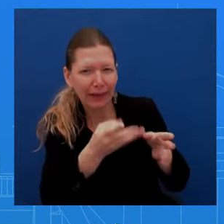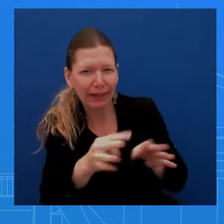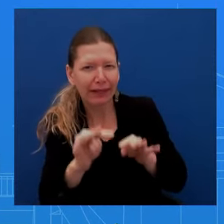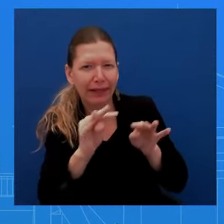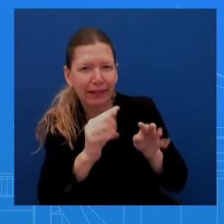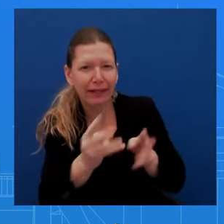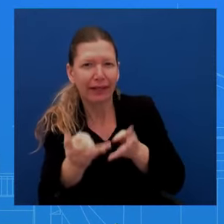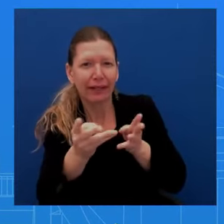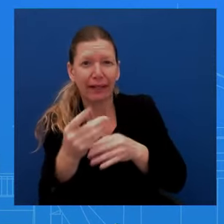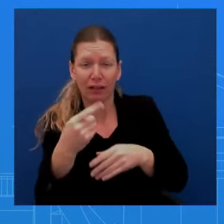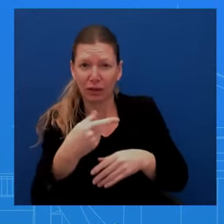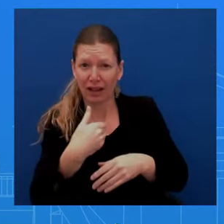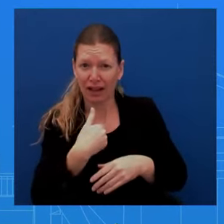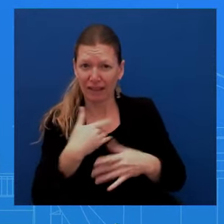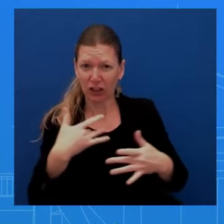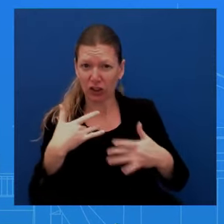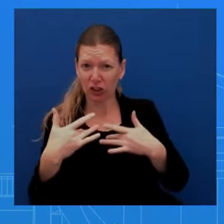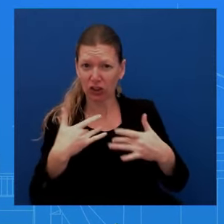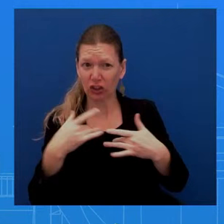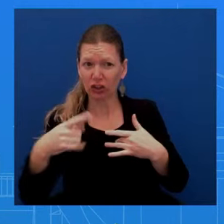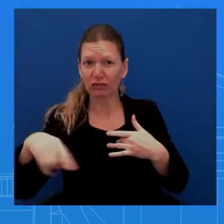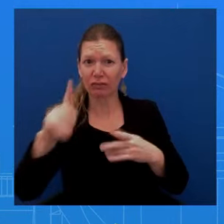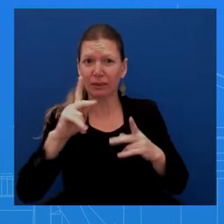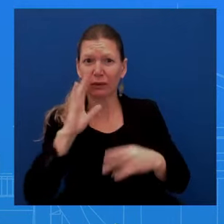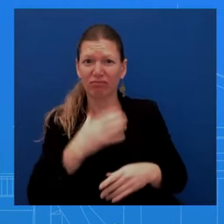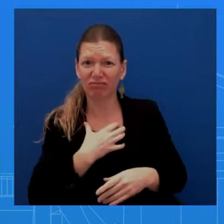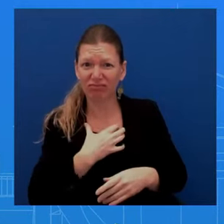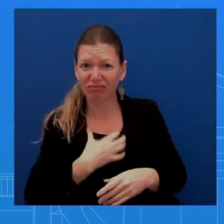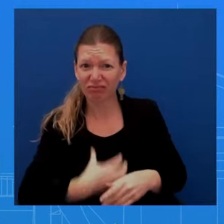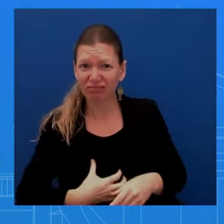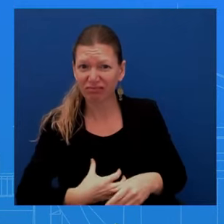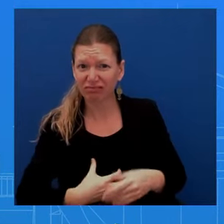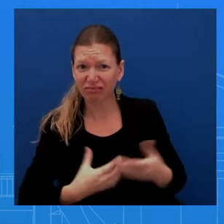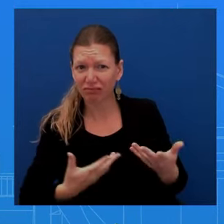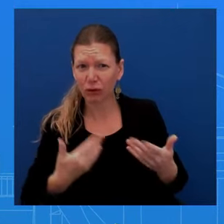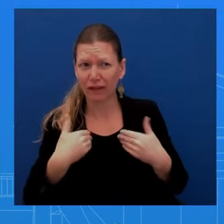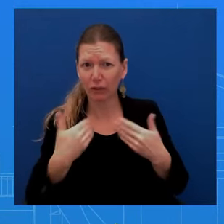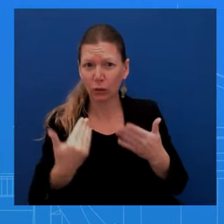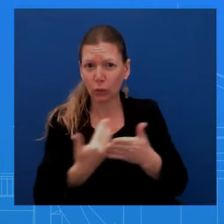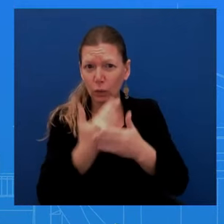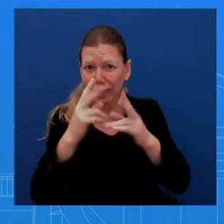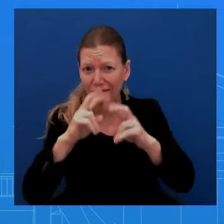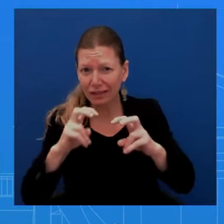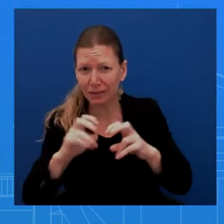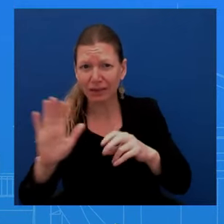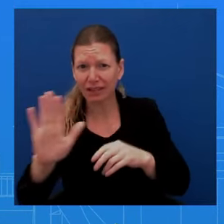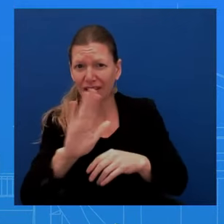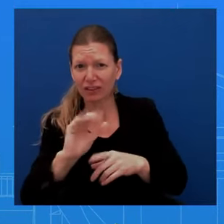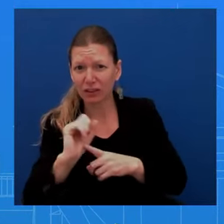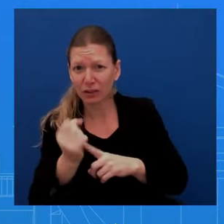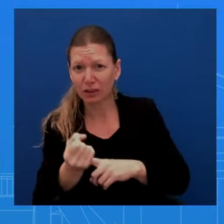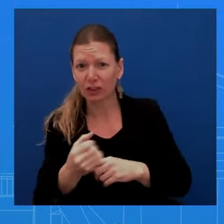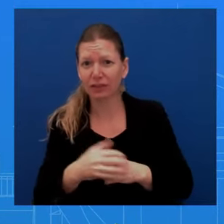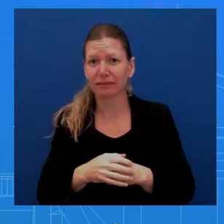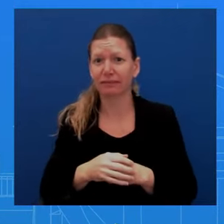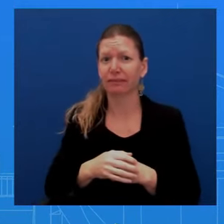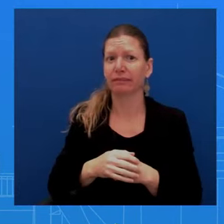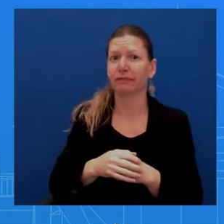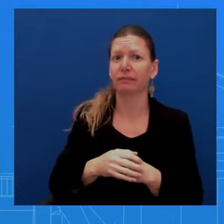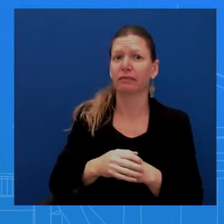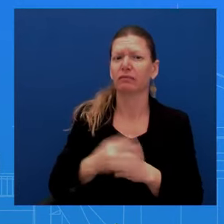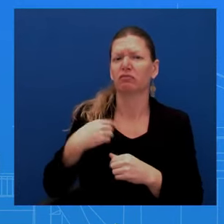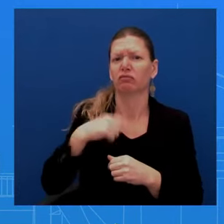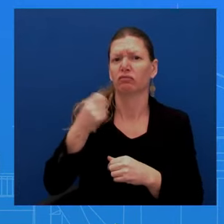assessment? We, we, we see, we, we recognize that, uh, that there are real food security issues in Gaza,